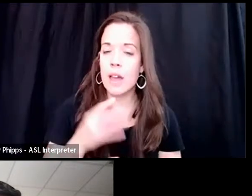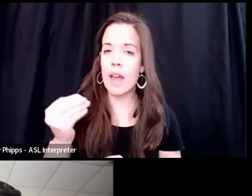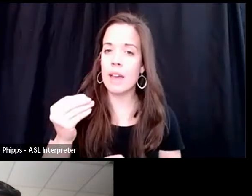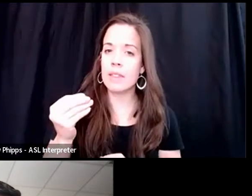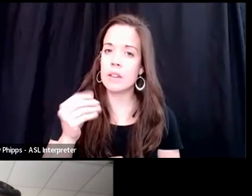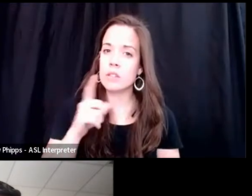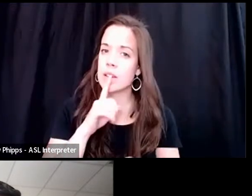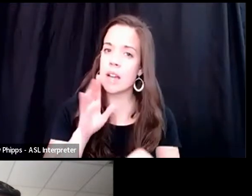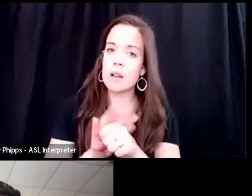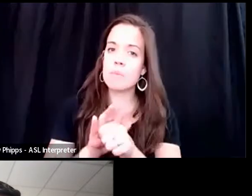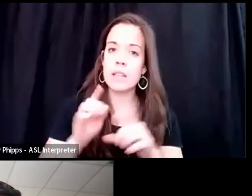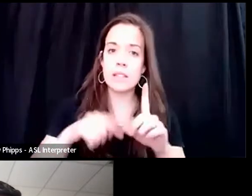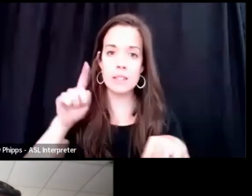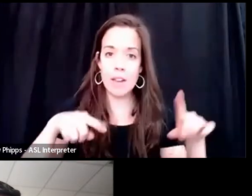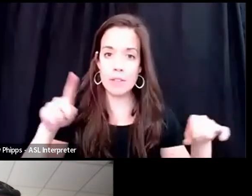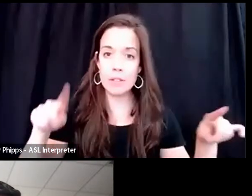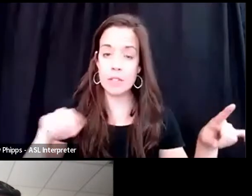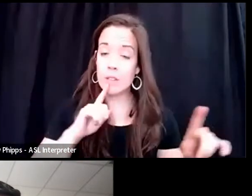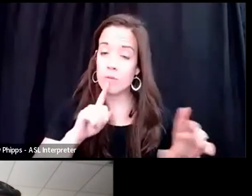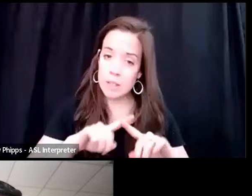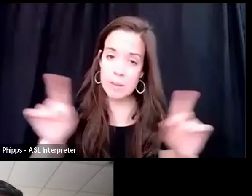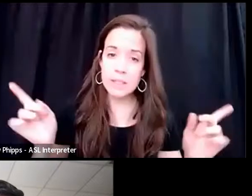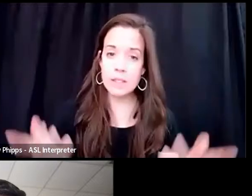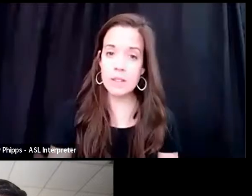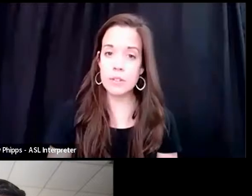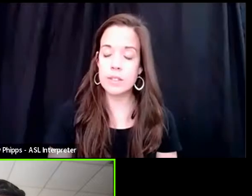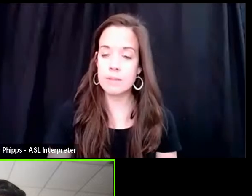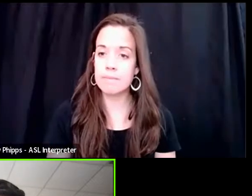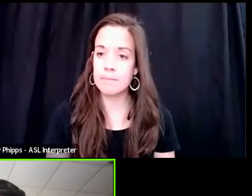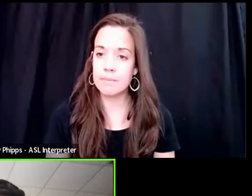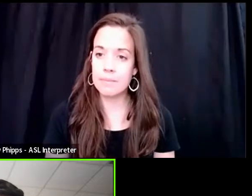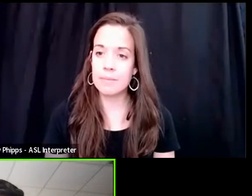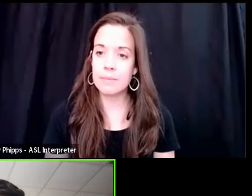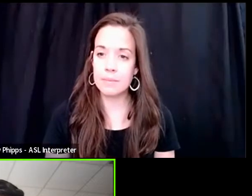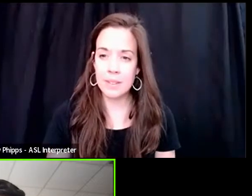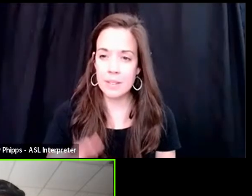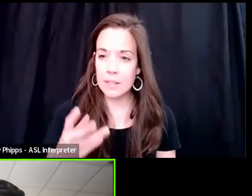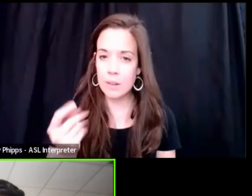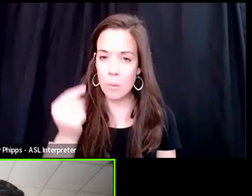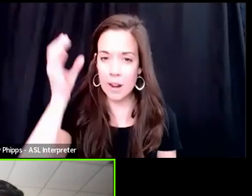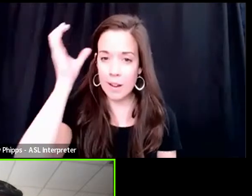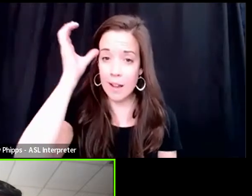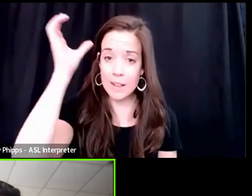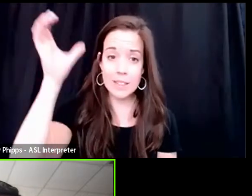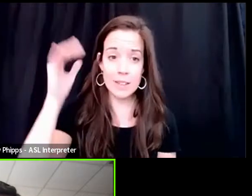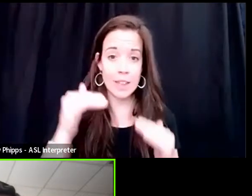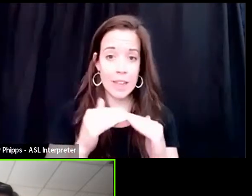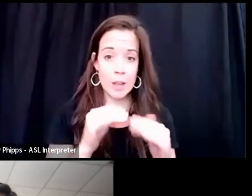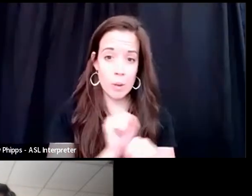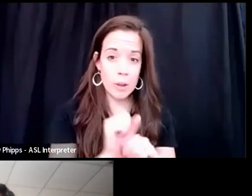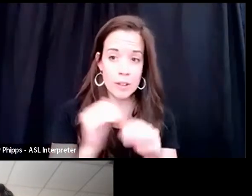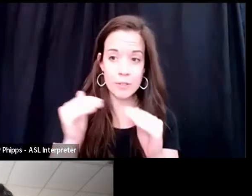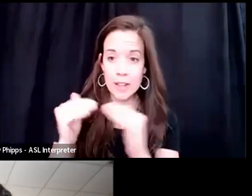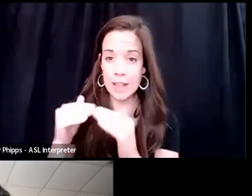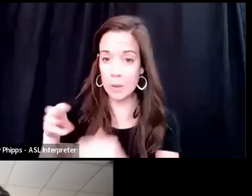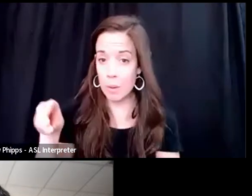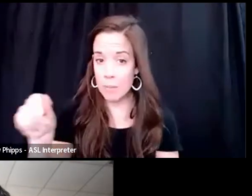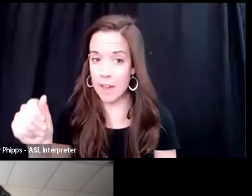diversity. It really makes a difference. What a concept equal work for equal pay. Yeah.